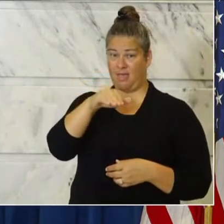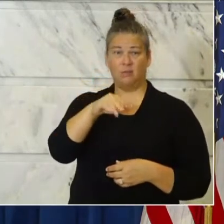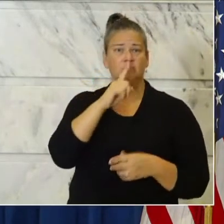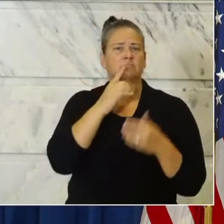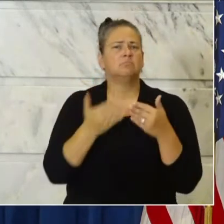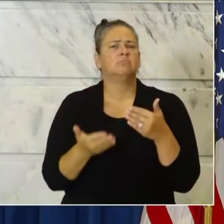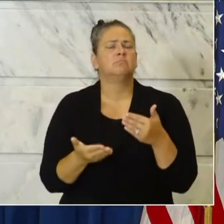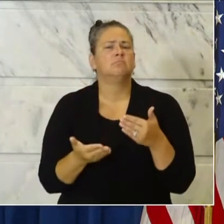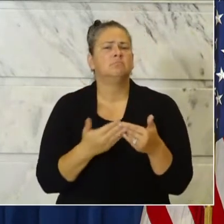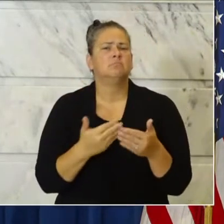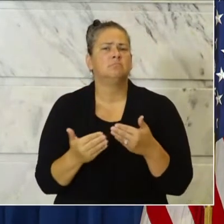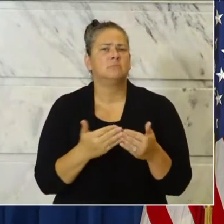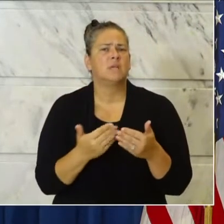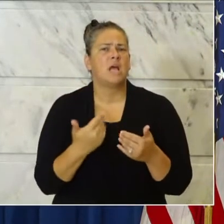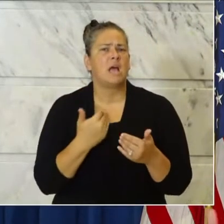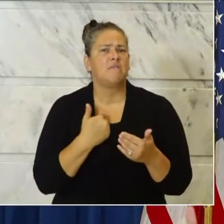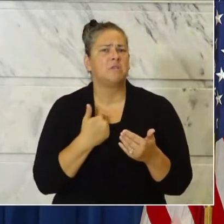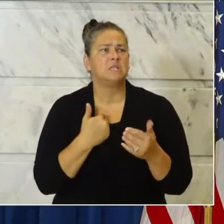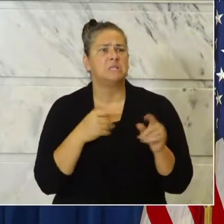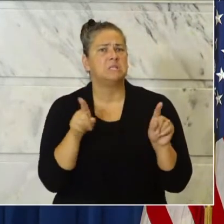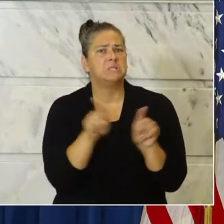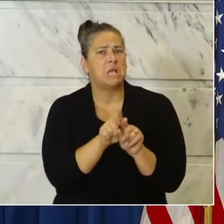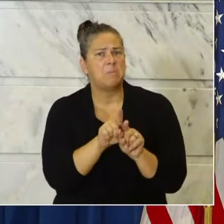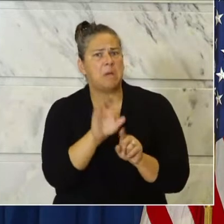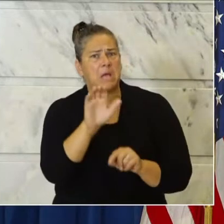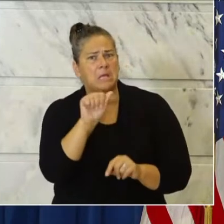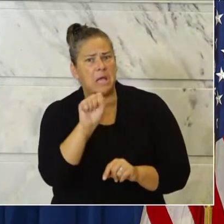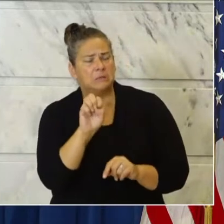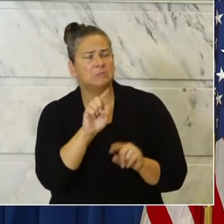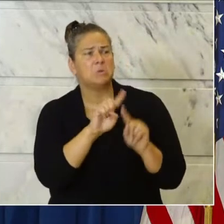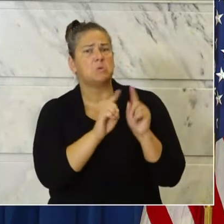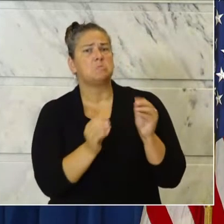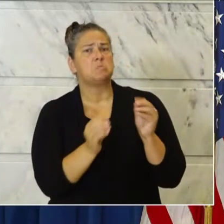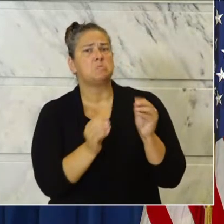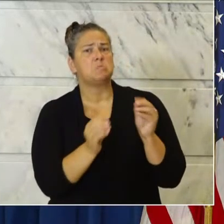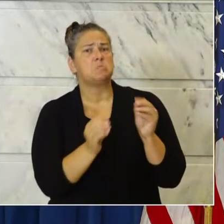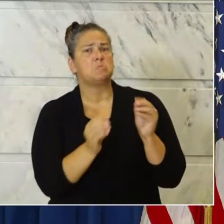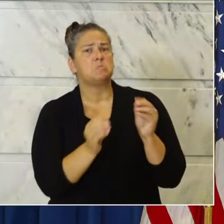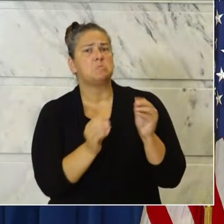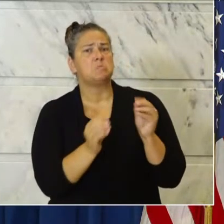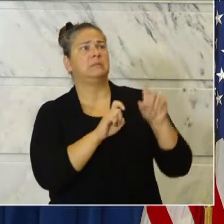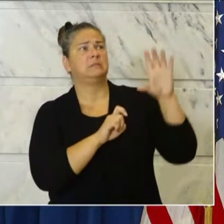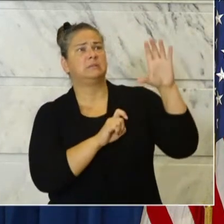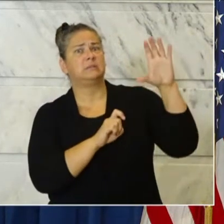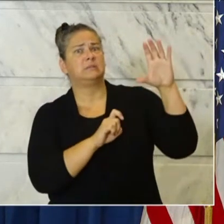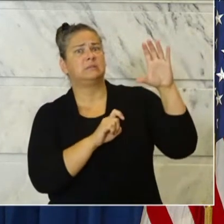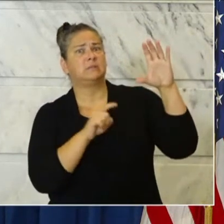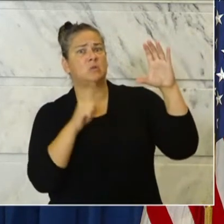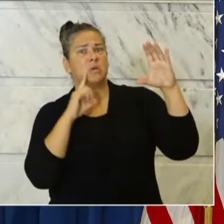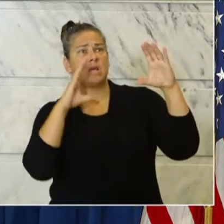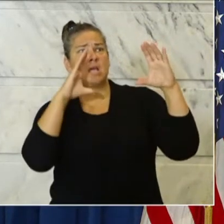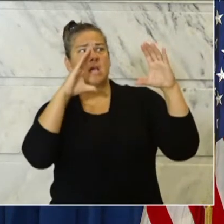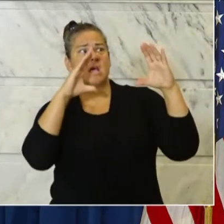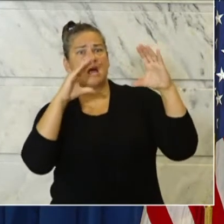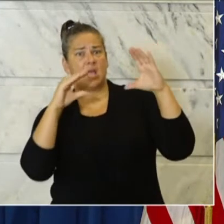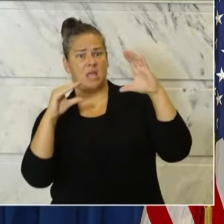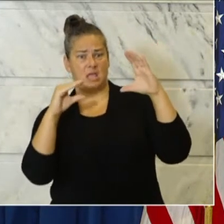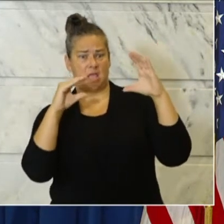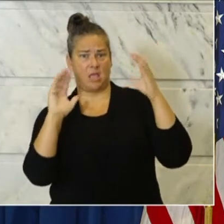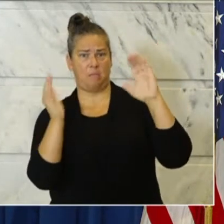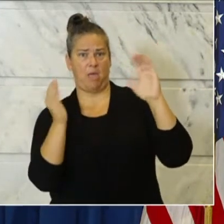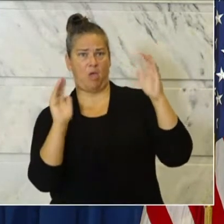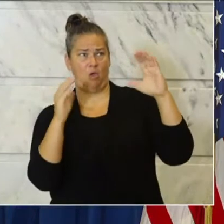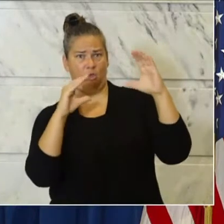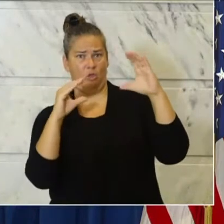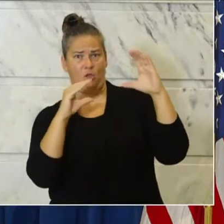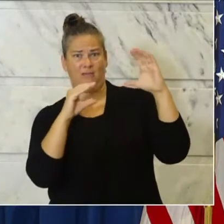amount or more cases, but we have more testing, that number going down will show that we are actually lessening the